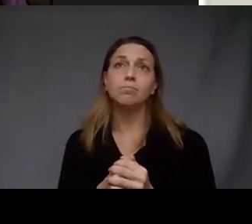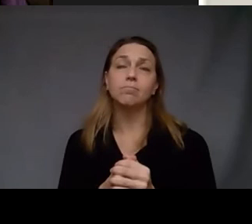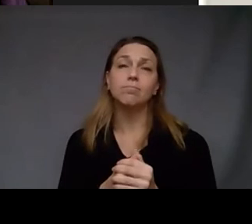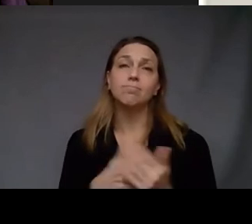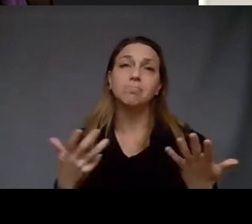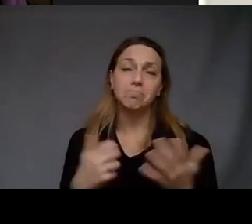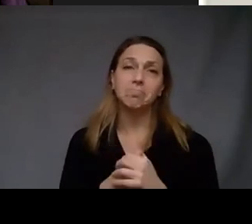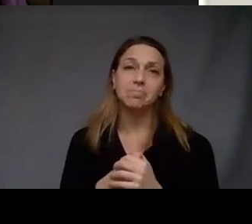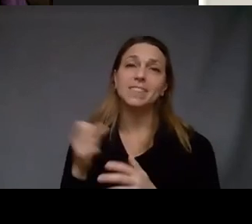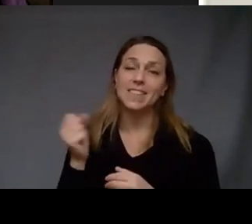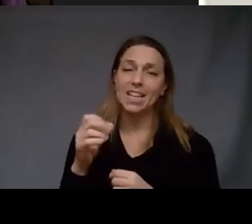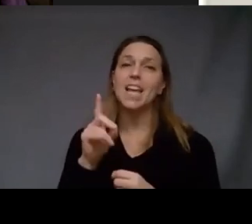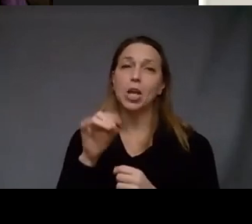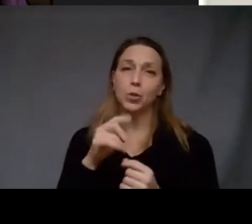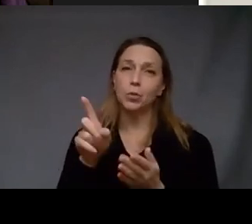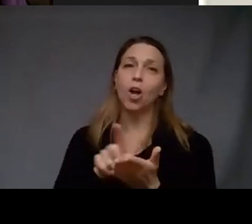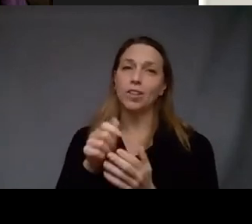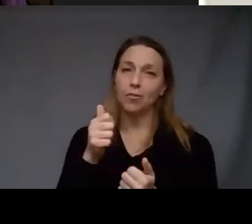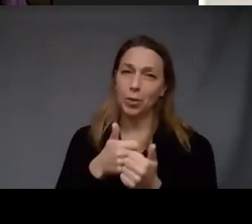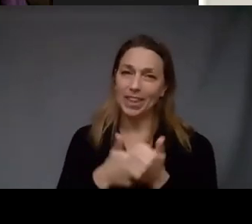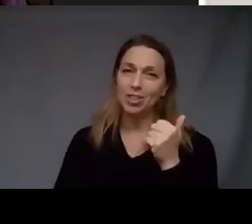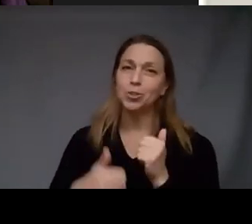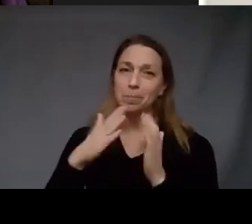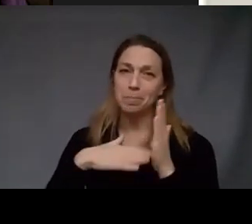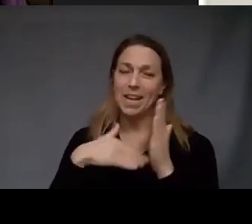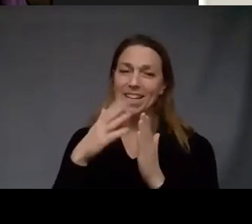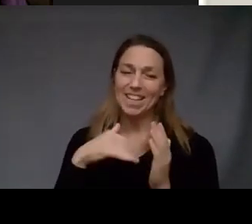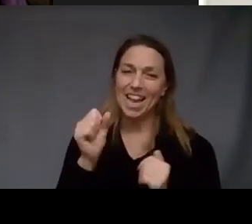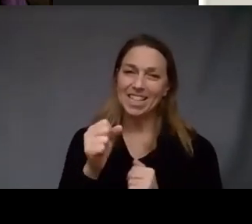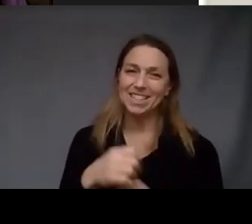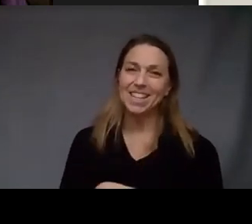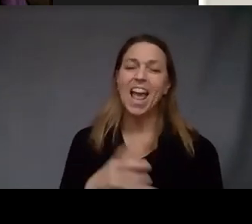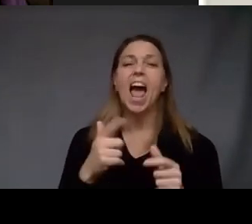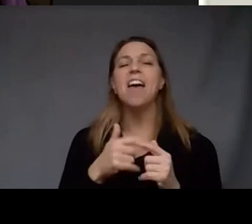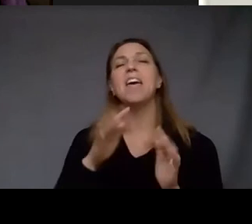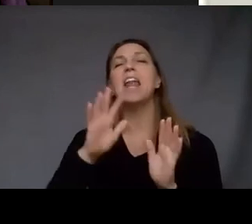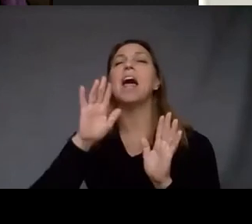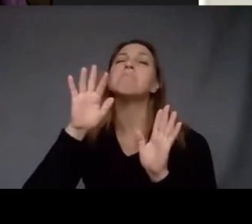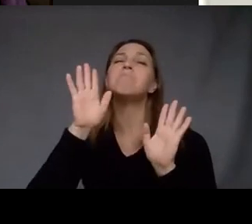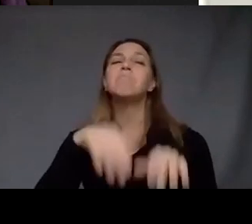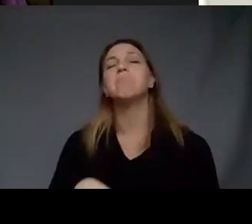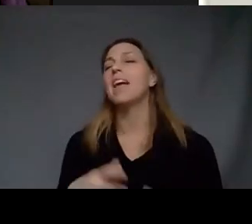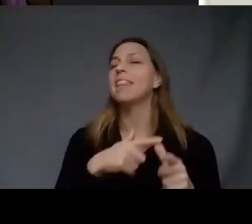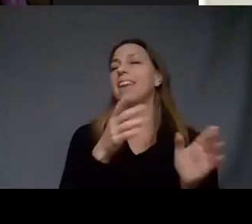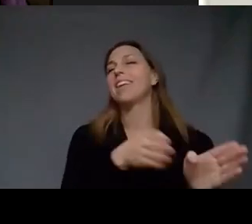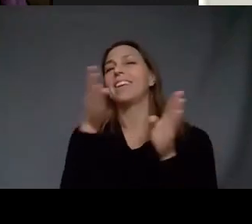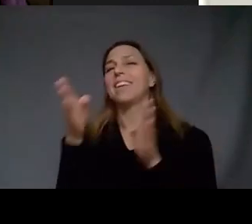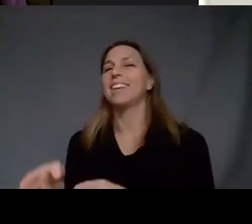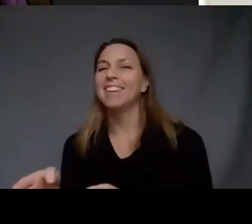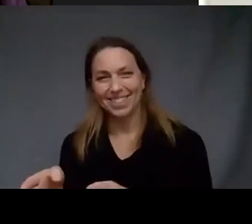yes I fall in love with each painting but then I lose interest and go on to the next so I'm a very